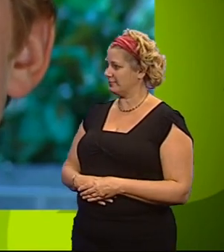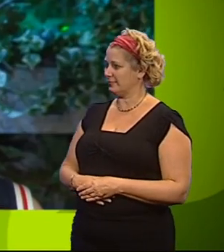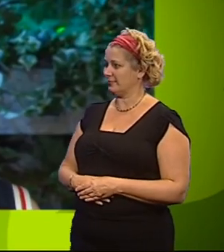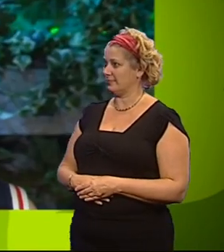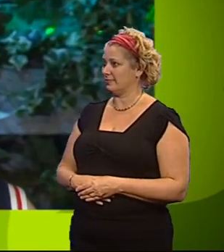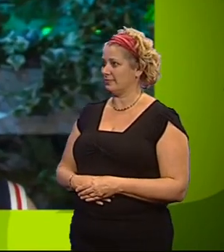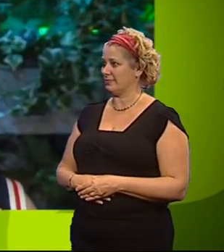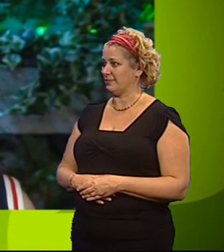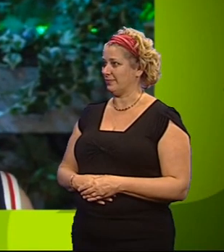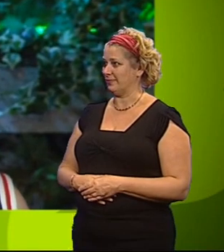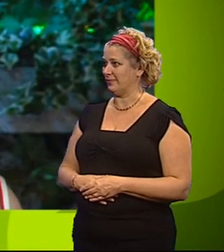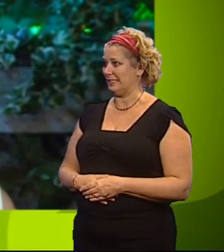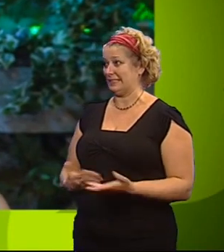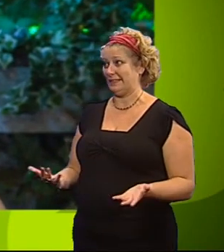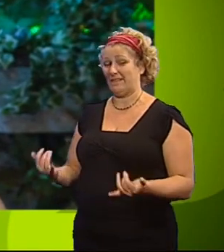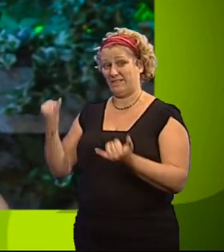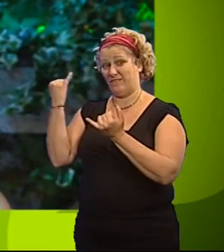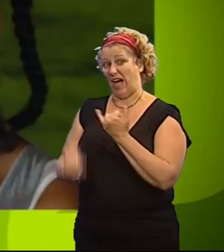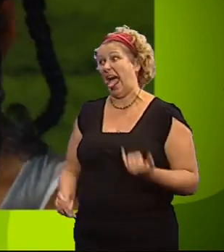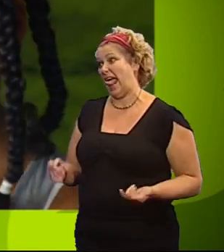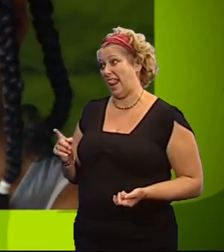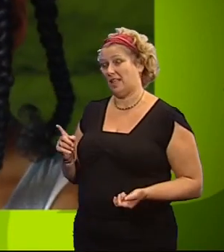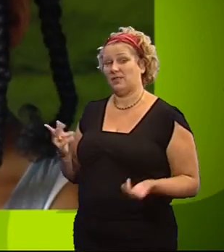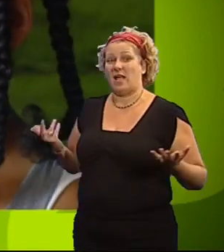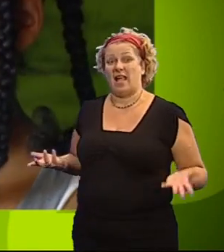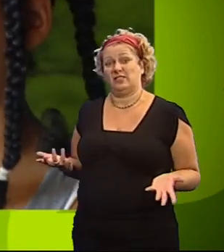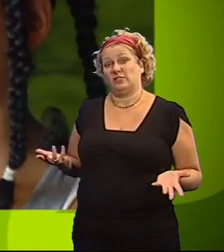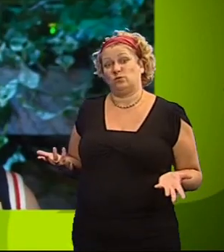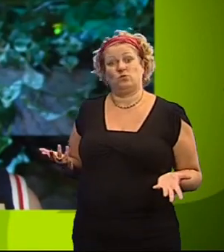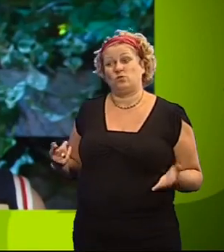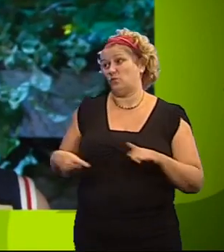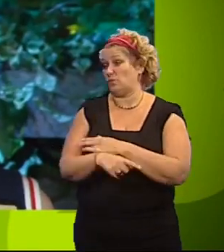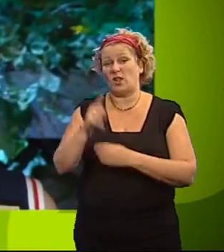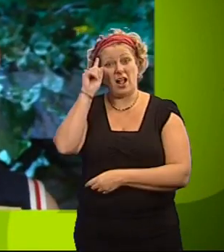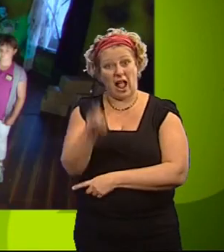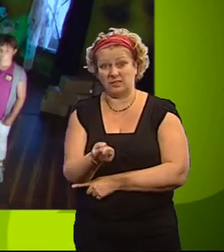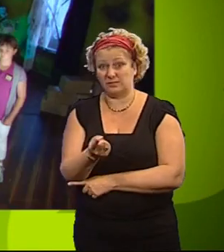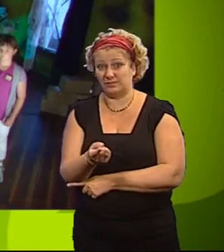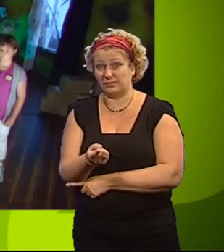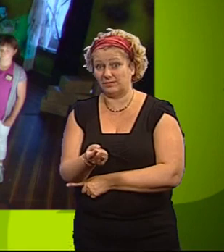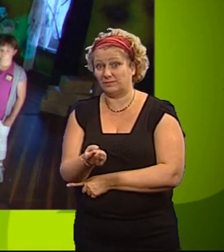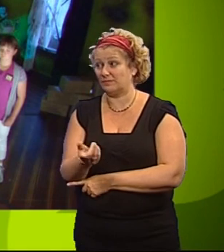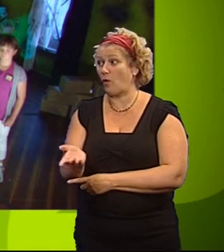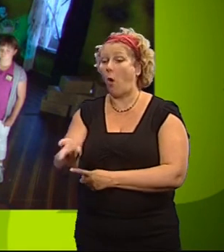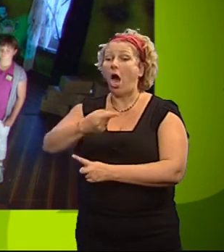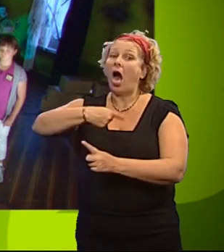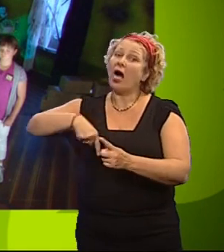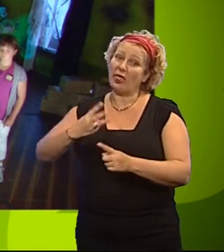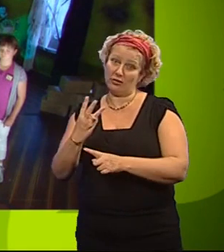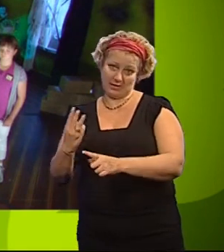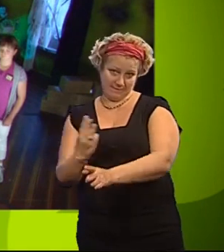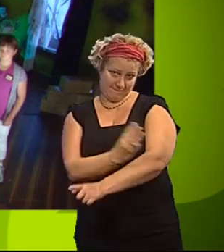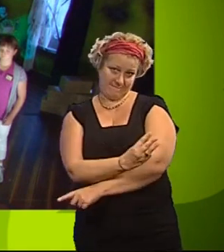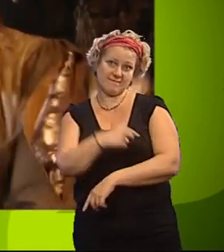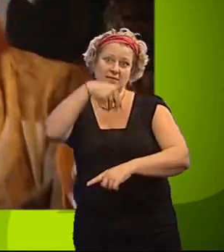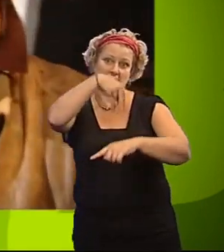Oace, you have failed miserably and will not be leaving the room. The others are free to pass to the next